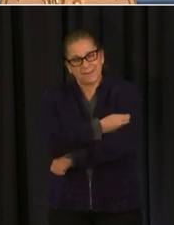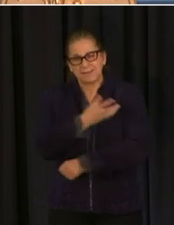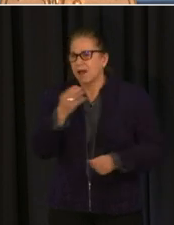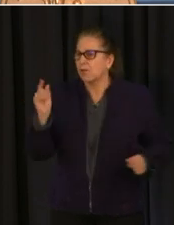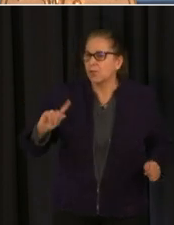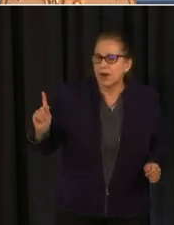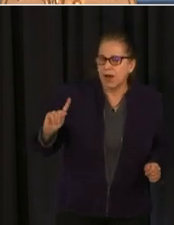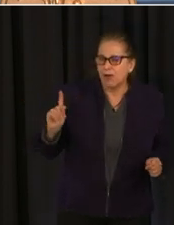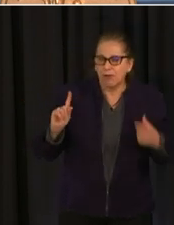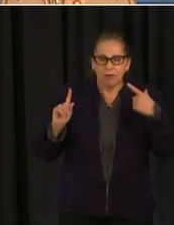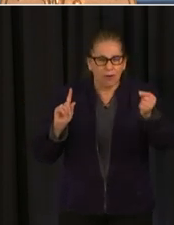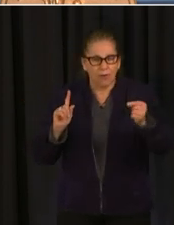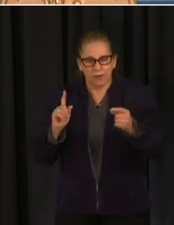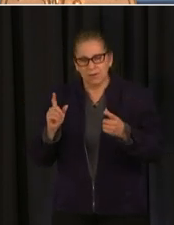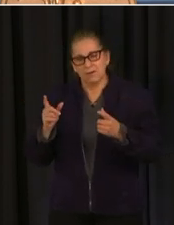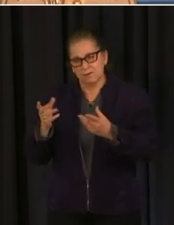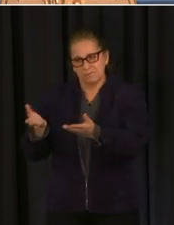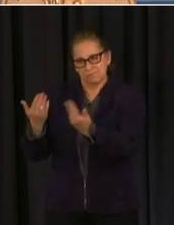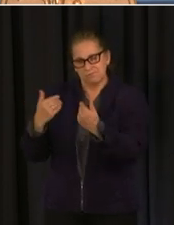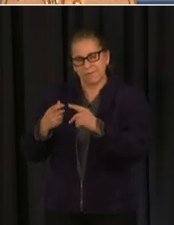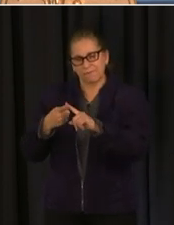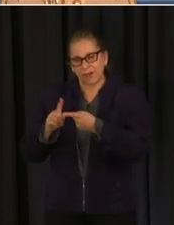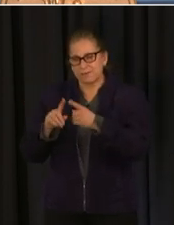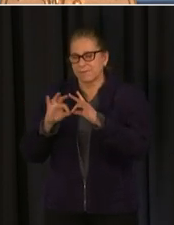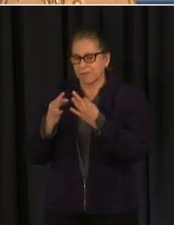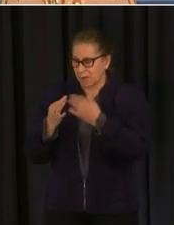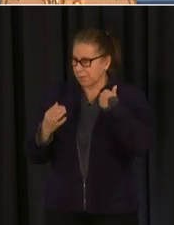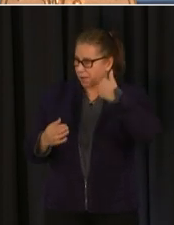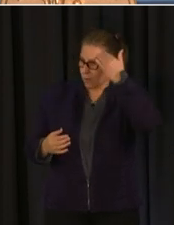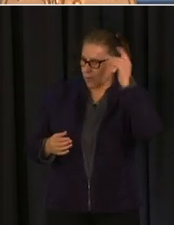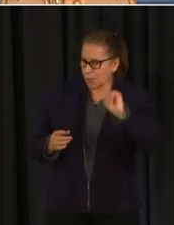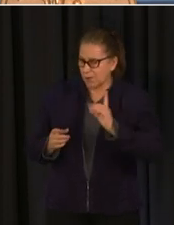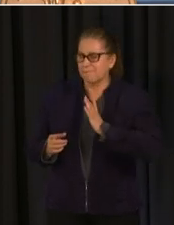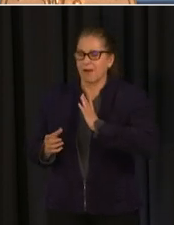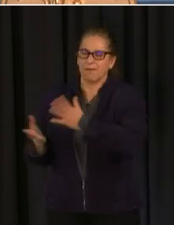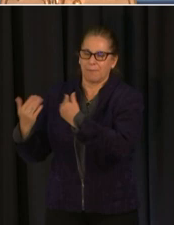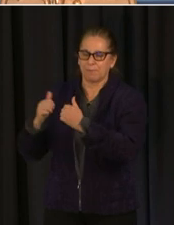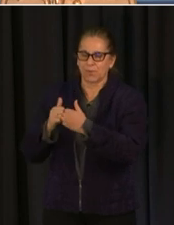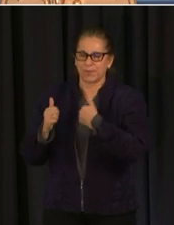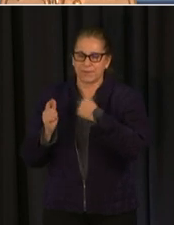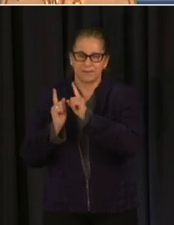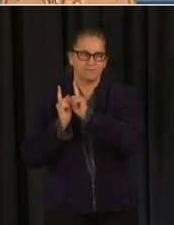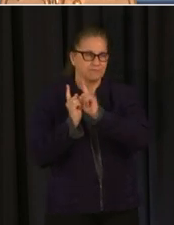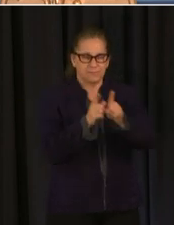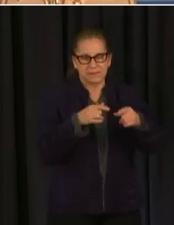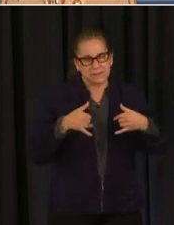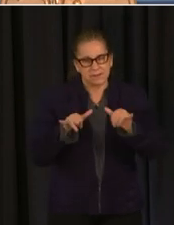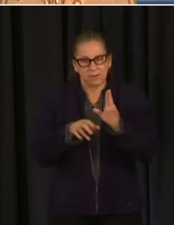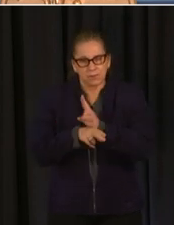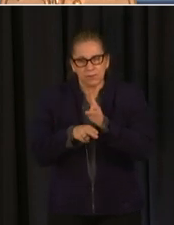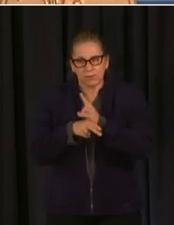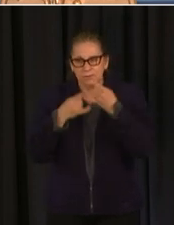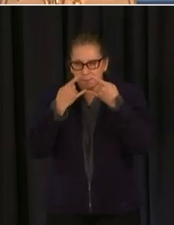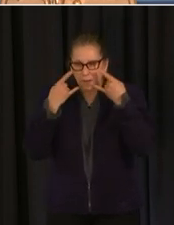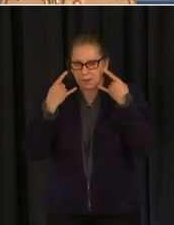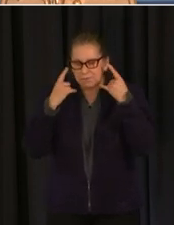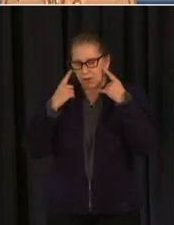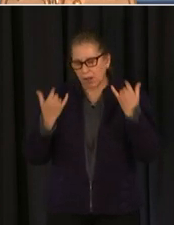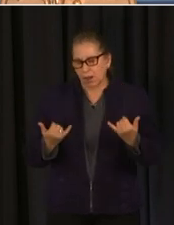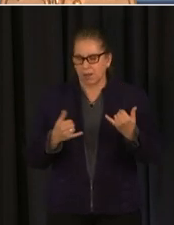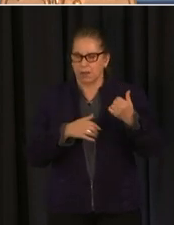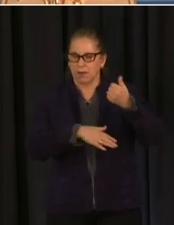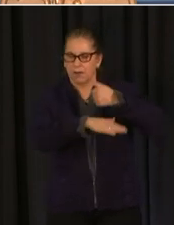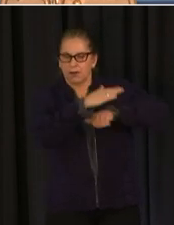take them with you you need to follow the cdc mask guidance and you need to practice good